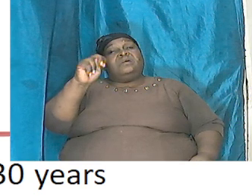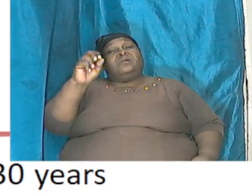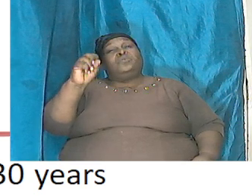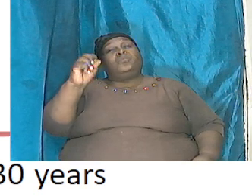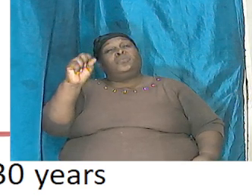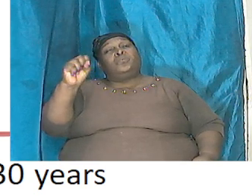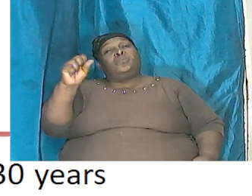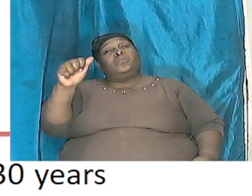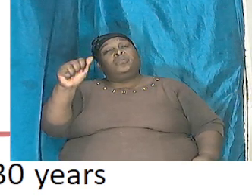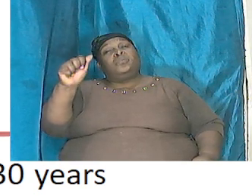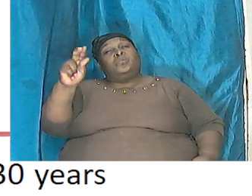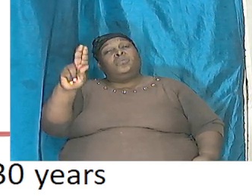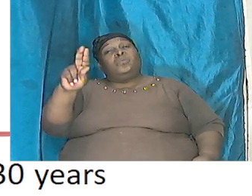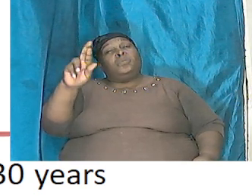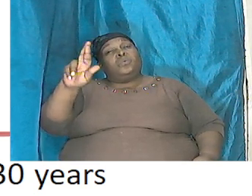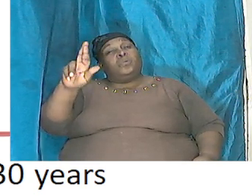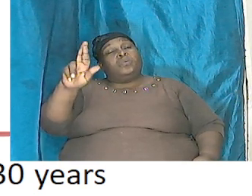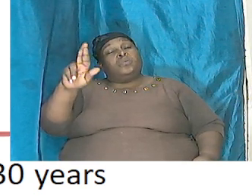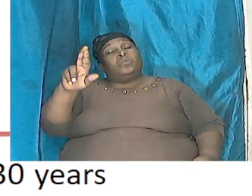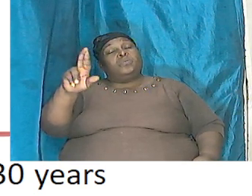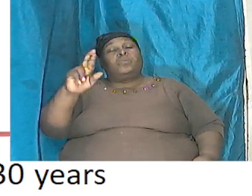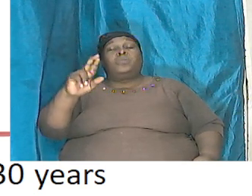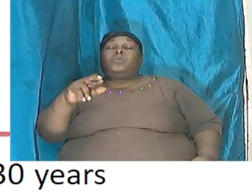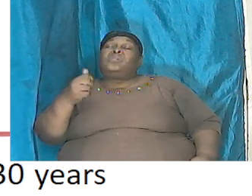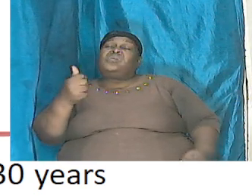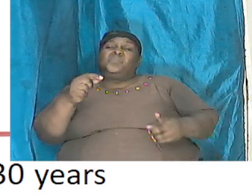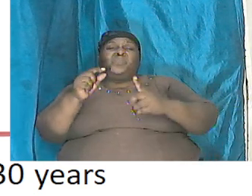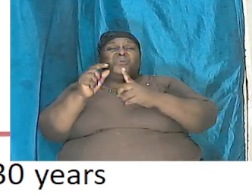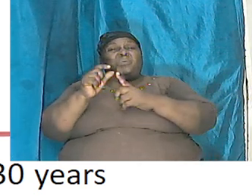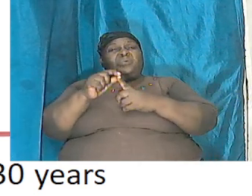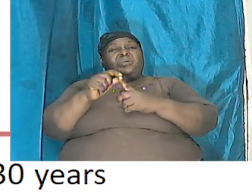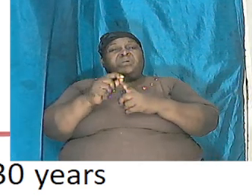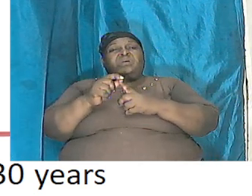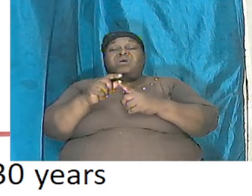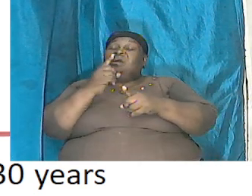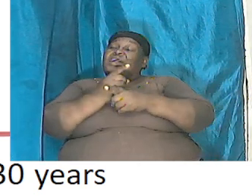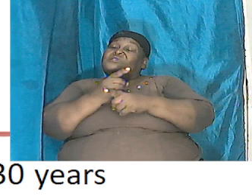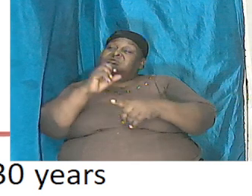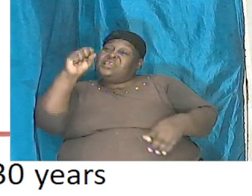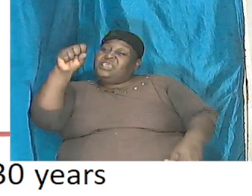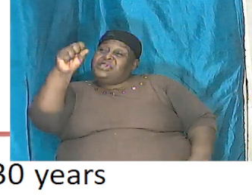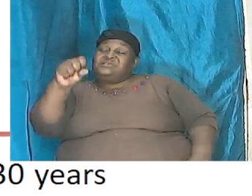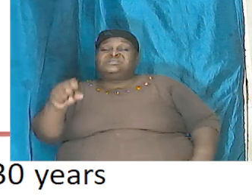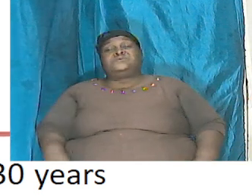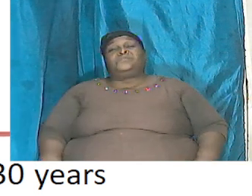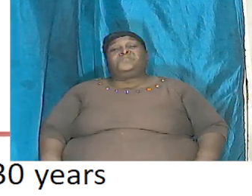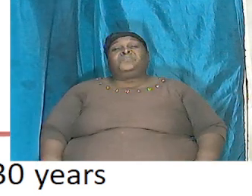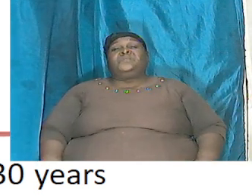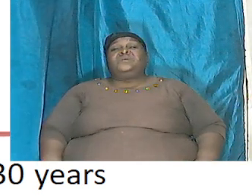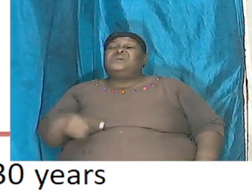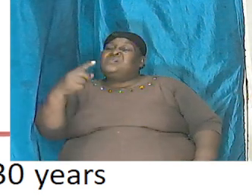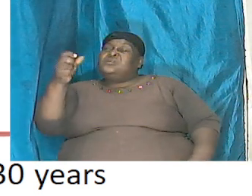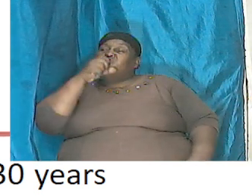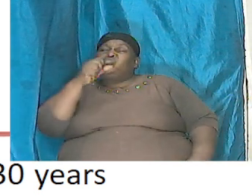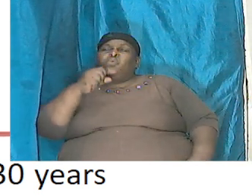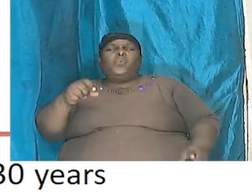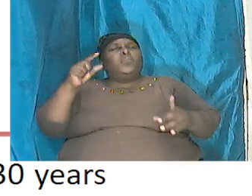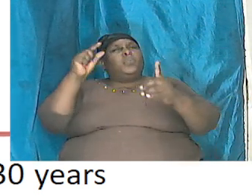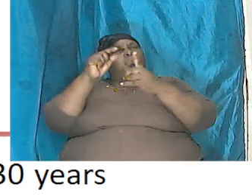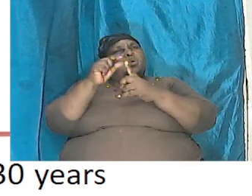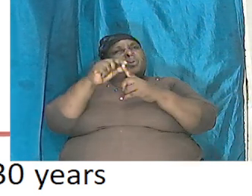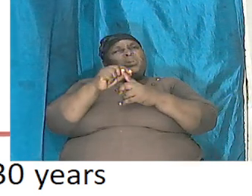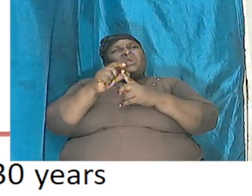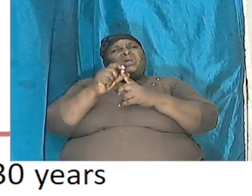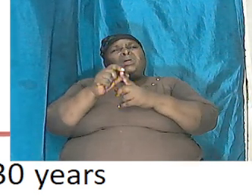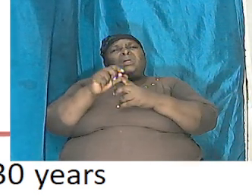they are there anything any words that the Bible used the answer is yes there is an old word that